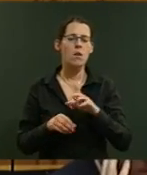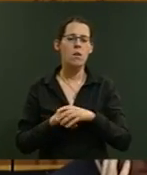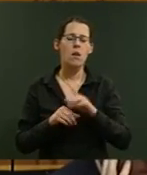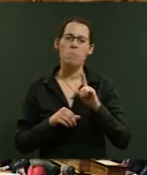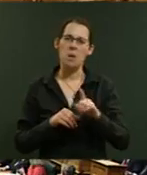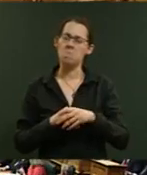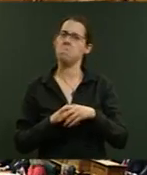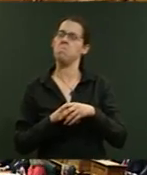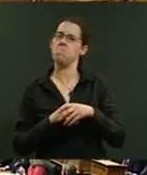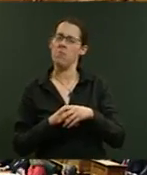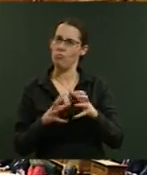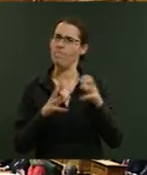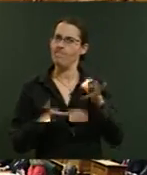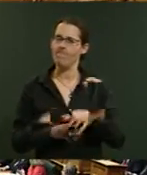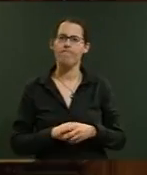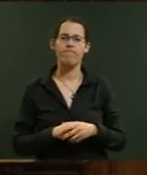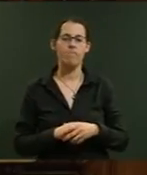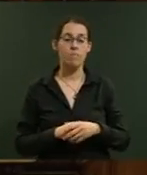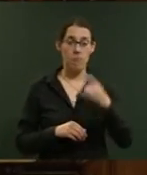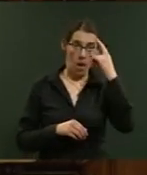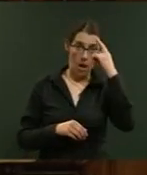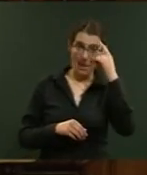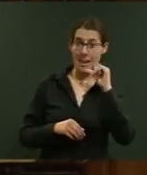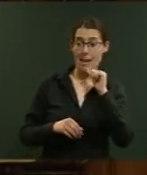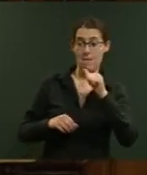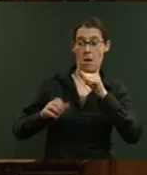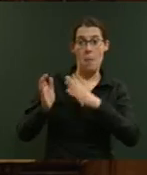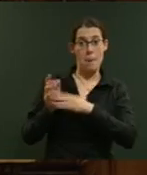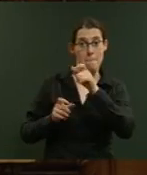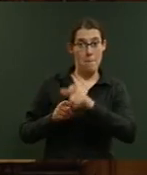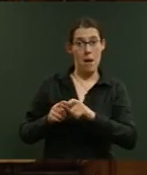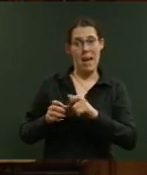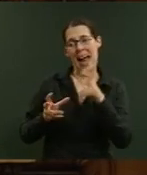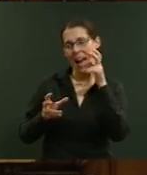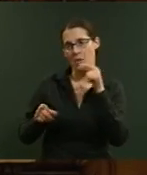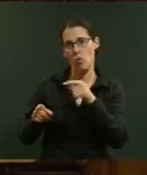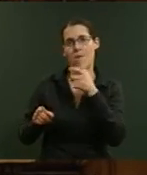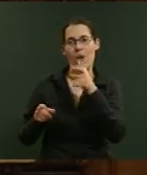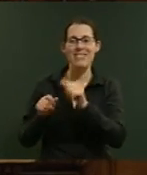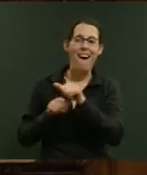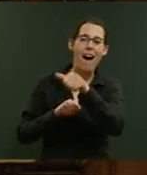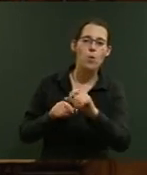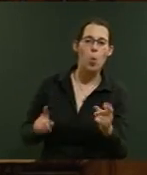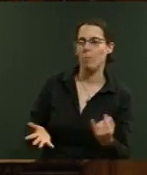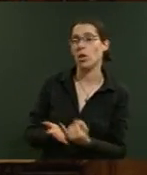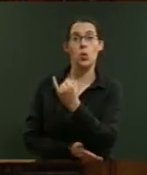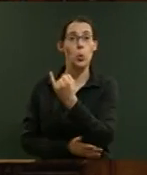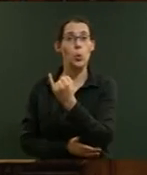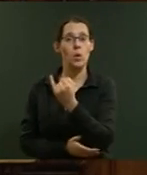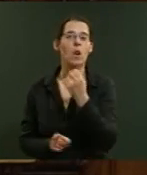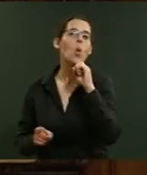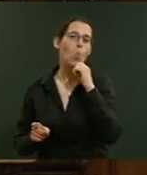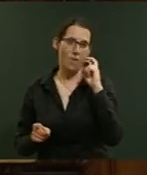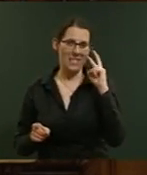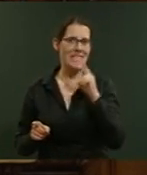extreme? And I think if the member had listened to the phrase after the one he objected to, he would have